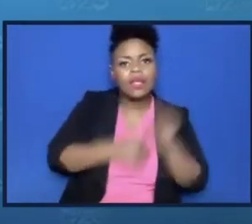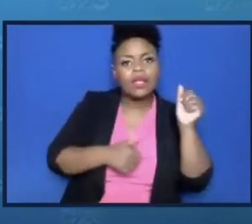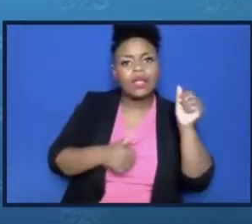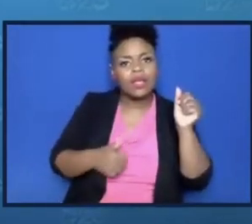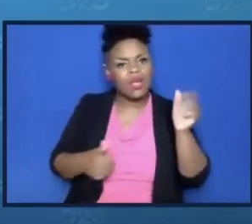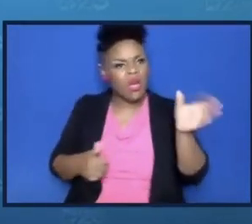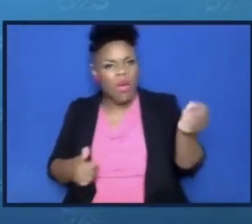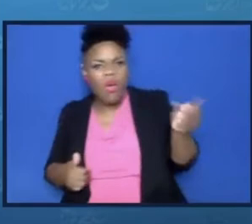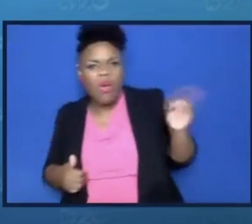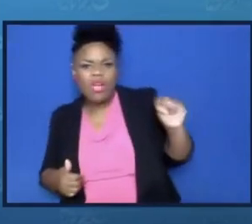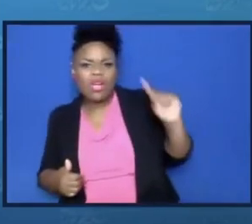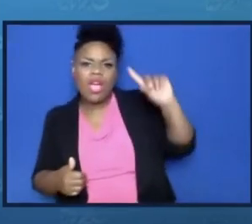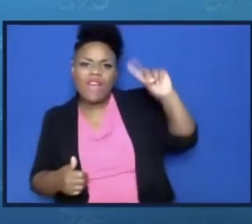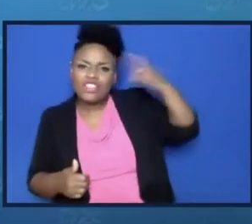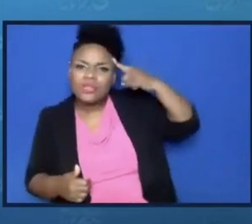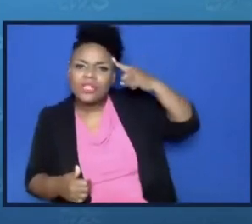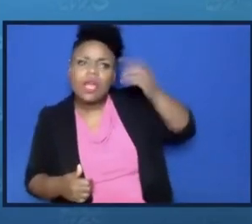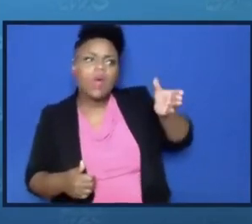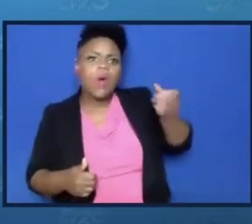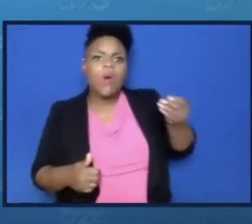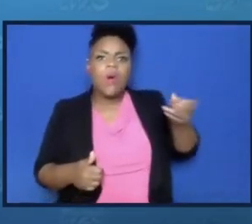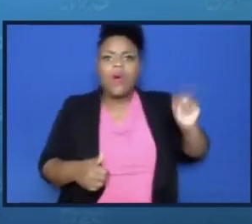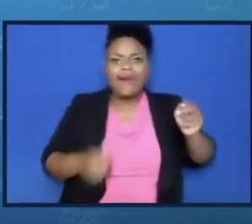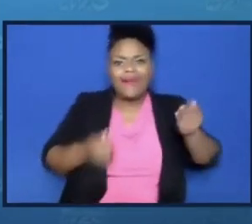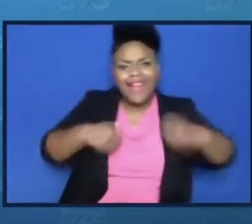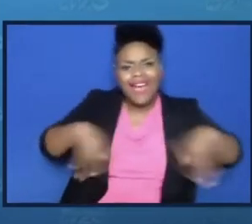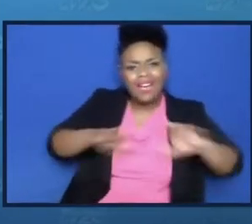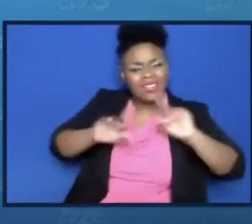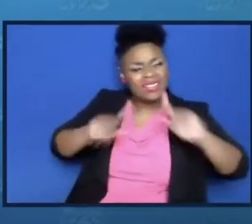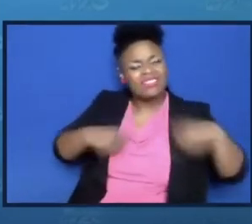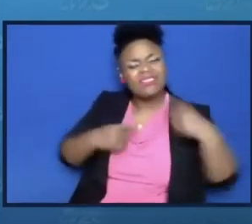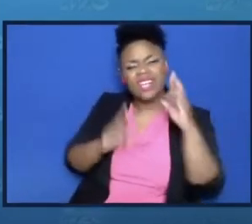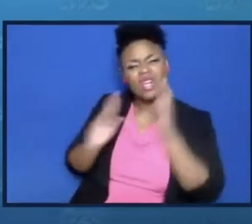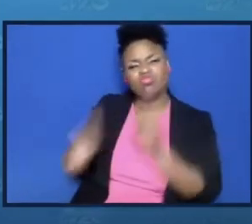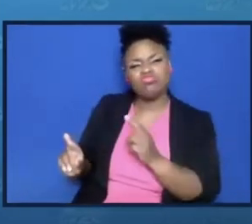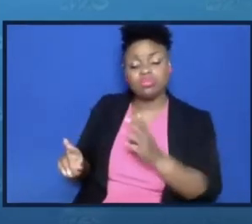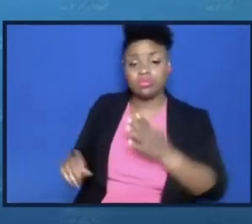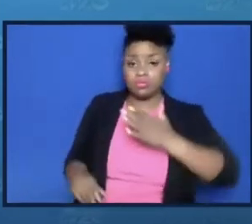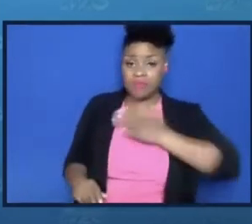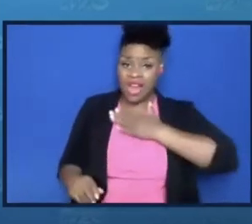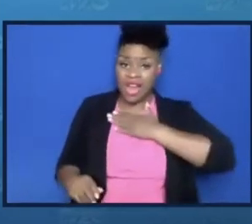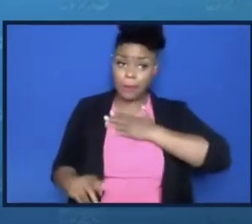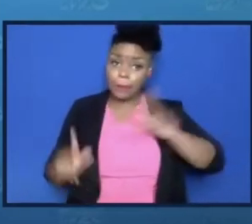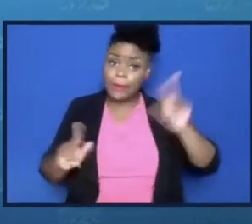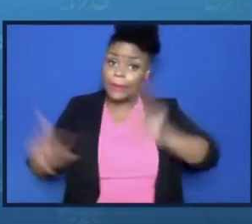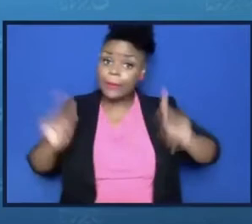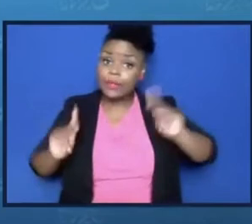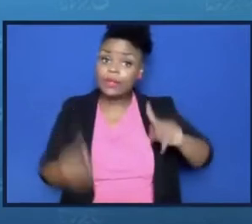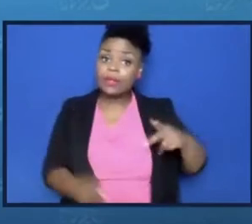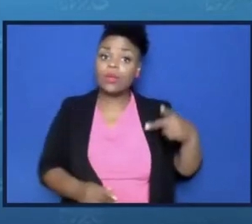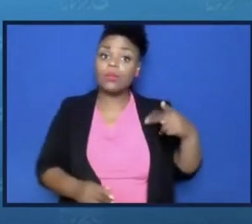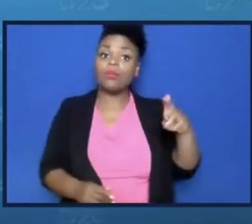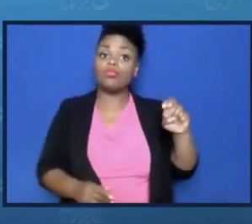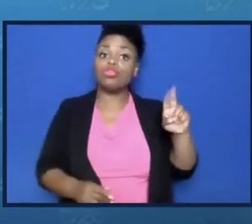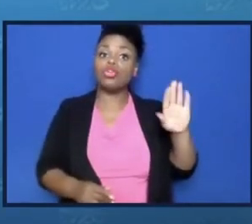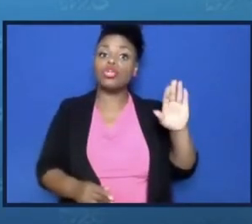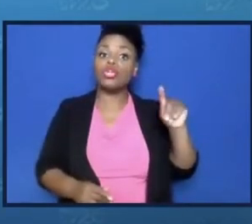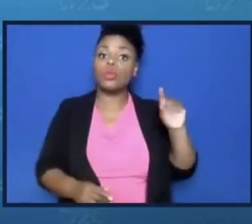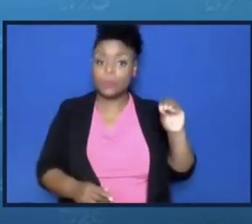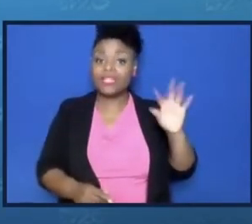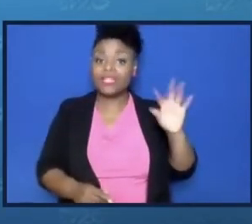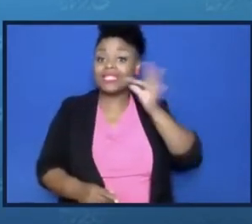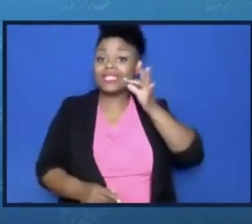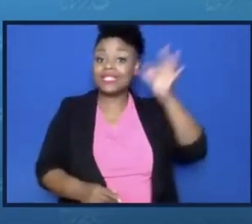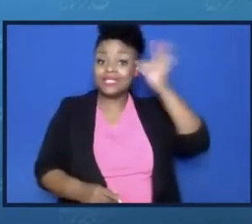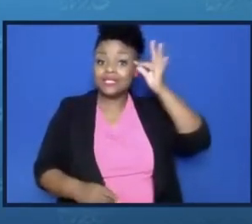loved and respected. My people, the Pueblo Indians, migrated to the Rio Grande Valley in the late 1200s